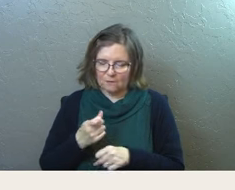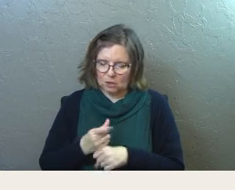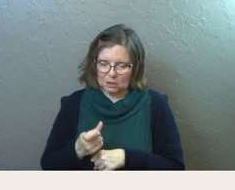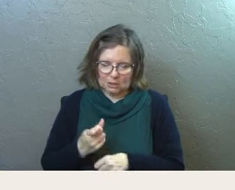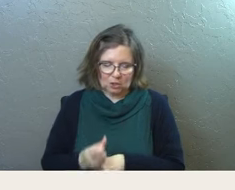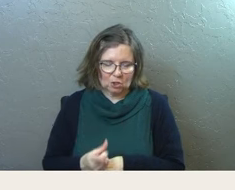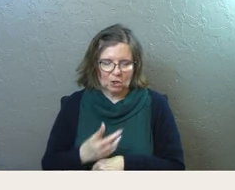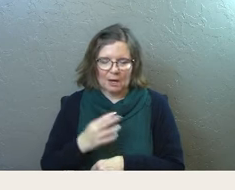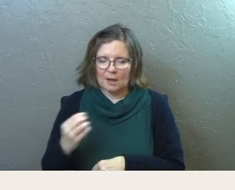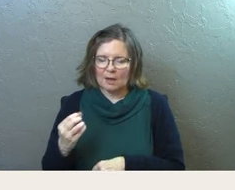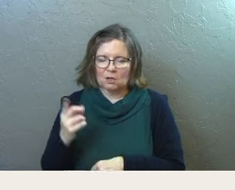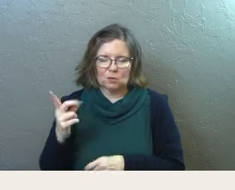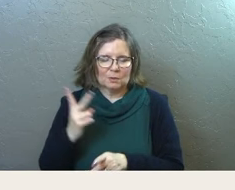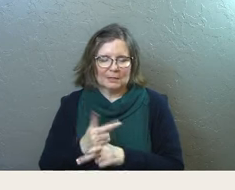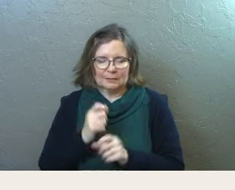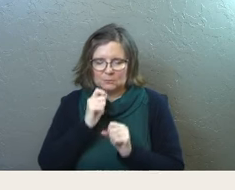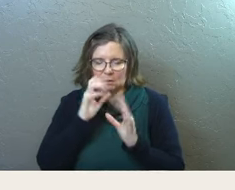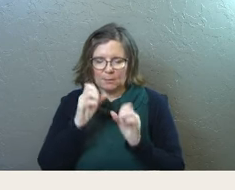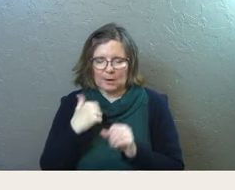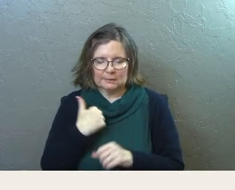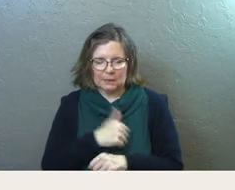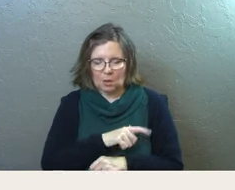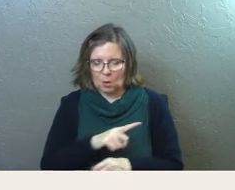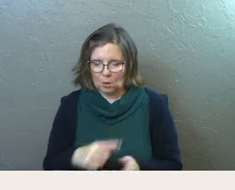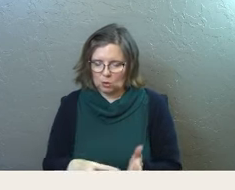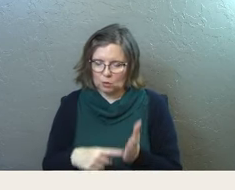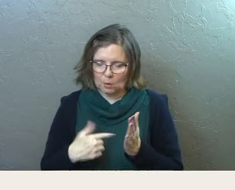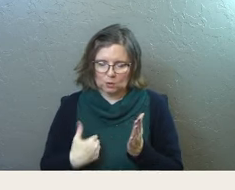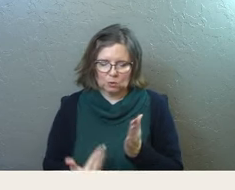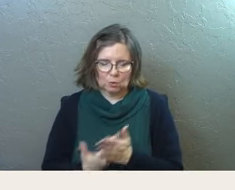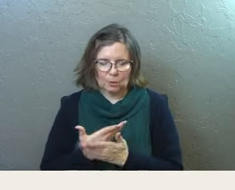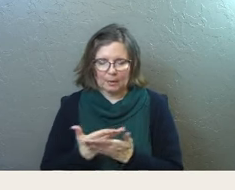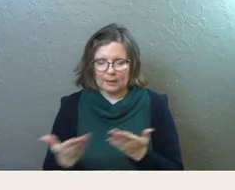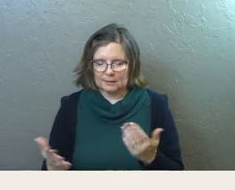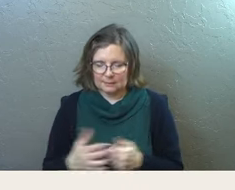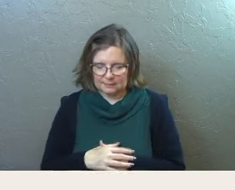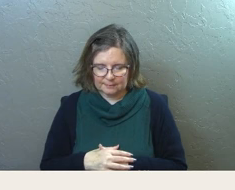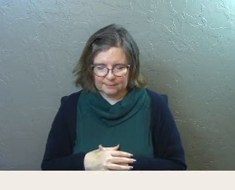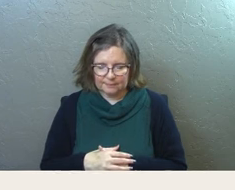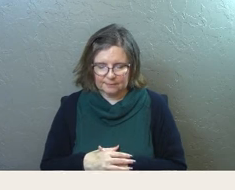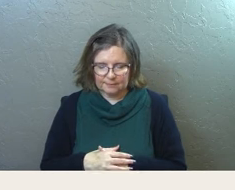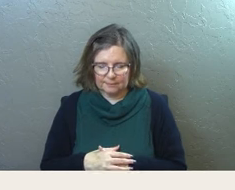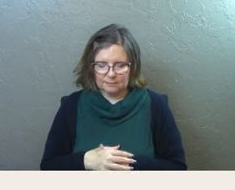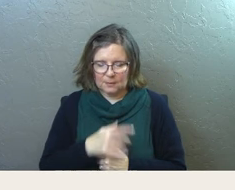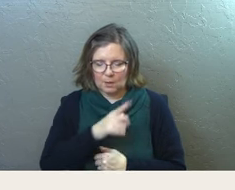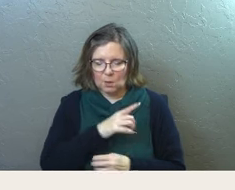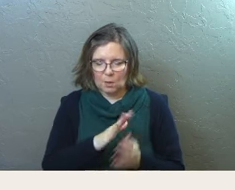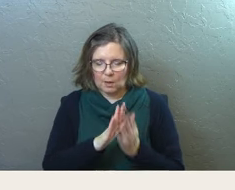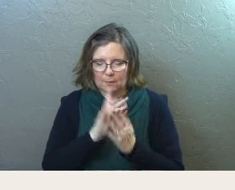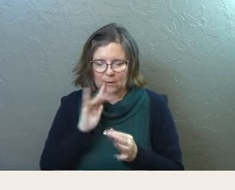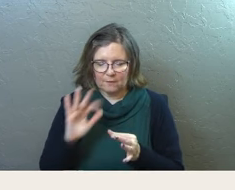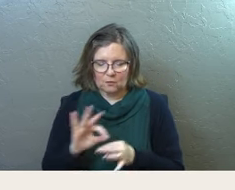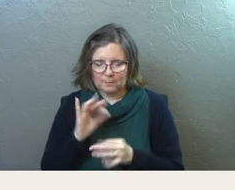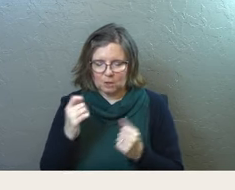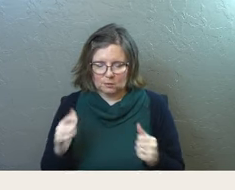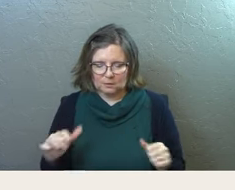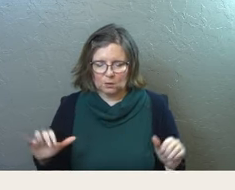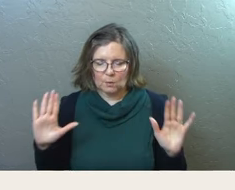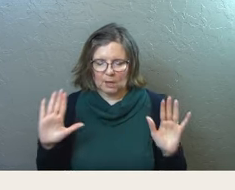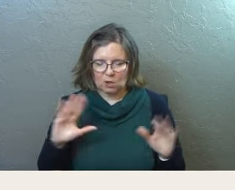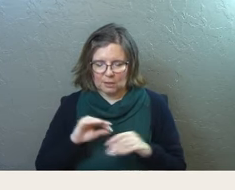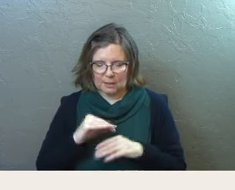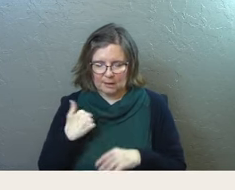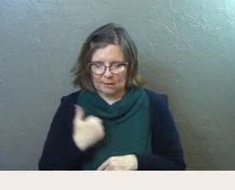single year, Lord, and you just keep surprising us, Lord, and showing us new things. But Lord, I pray for a spirit of surrender